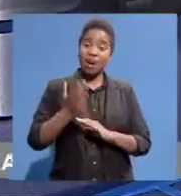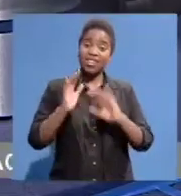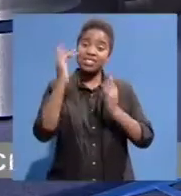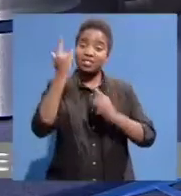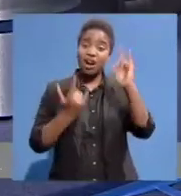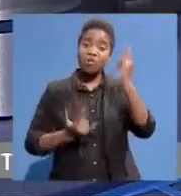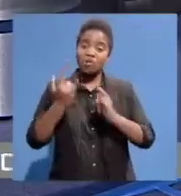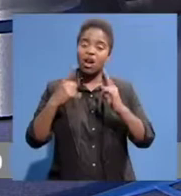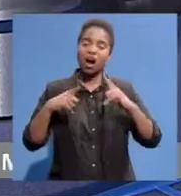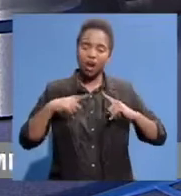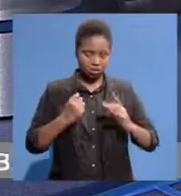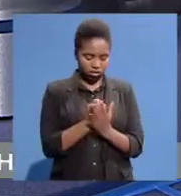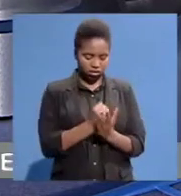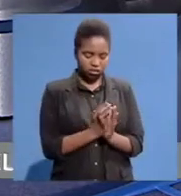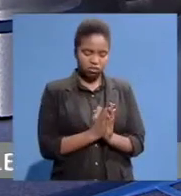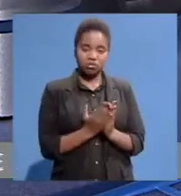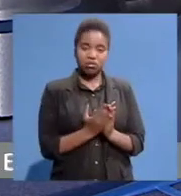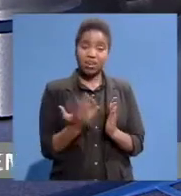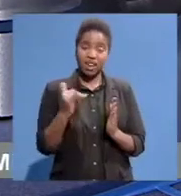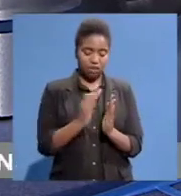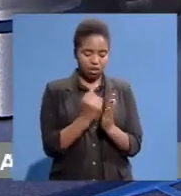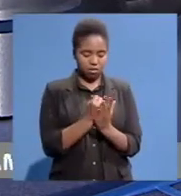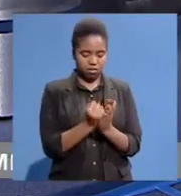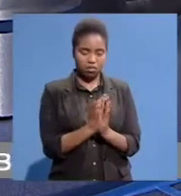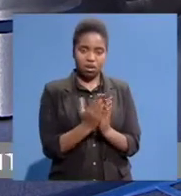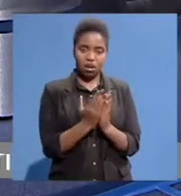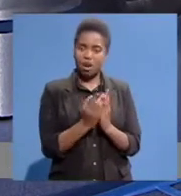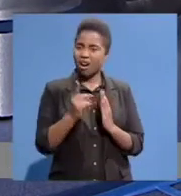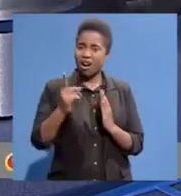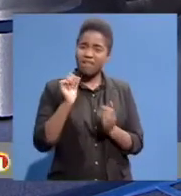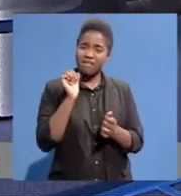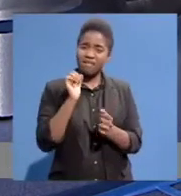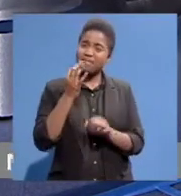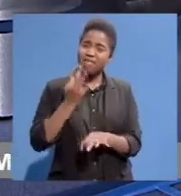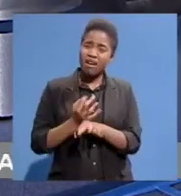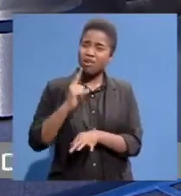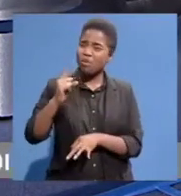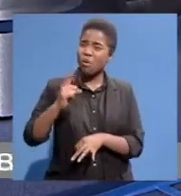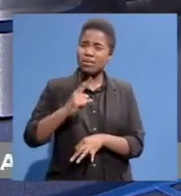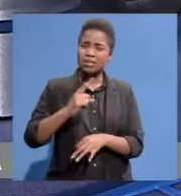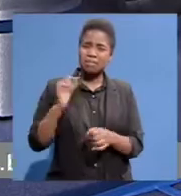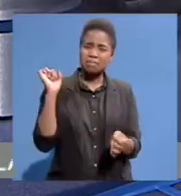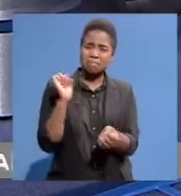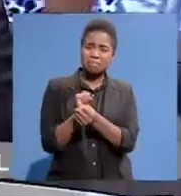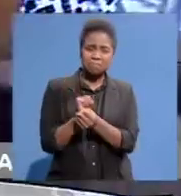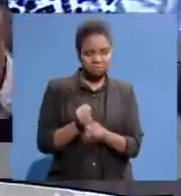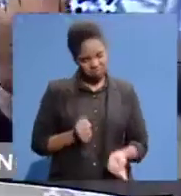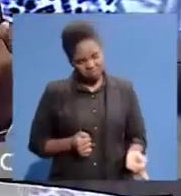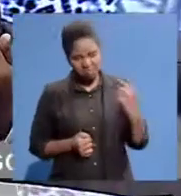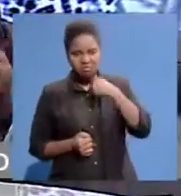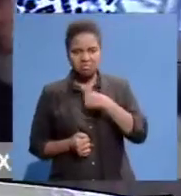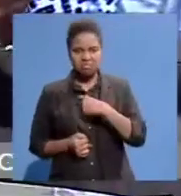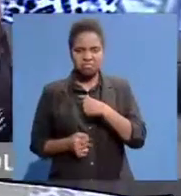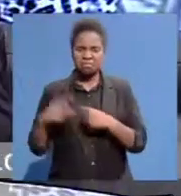You walk to school And you see Your father has been Arrested for a bus And they call you Can you